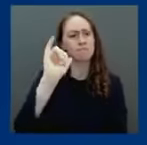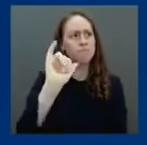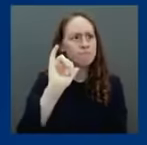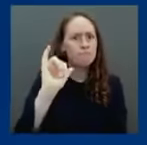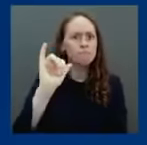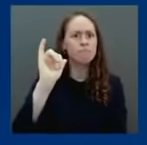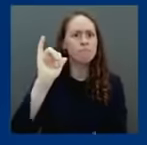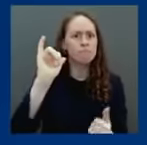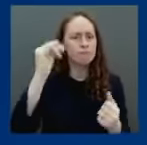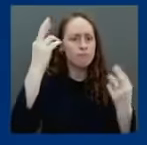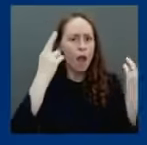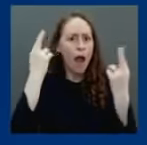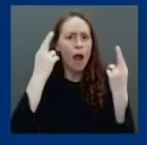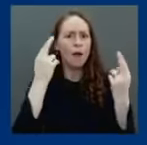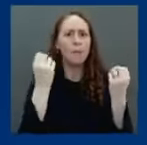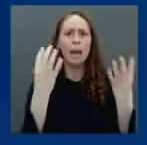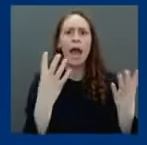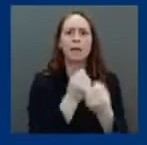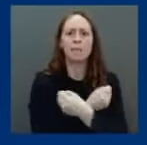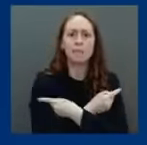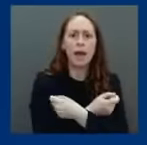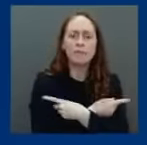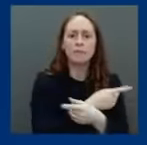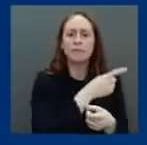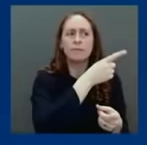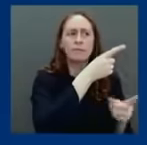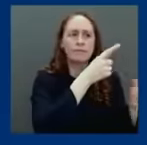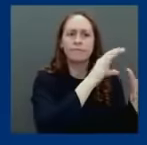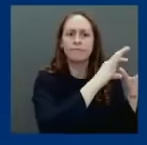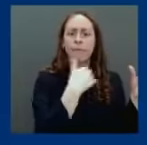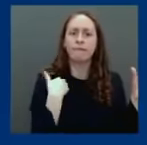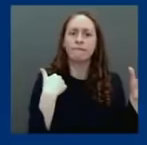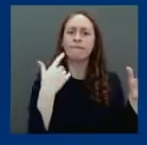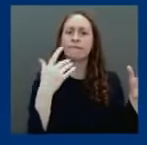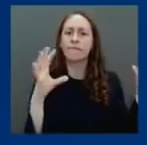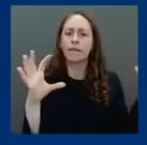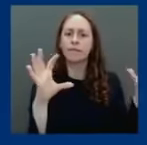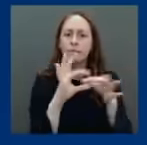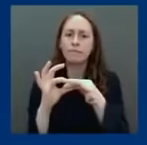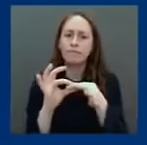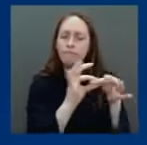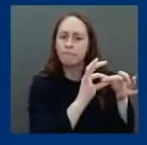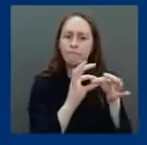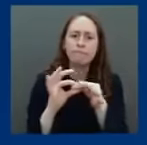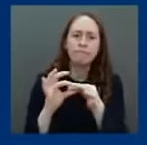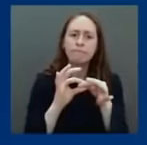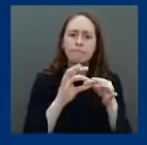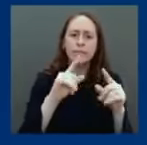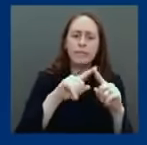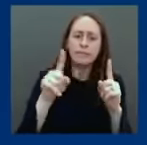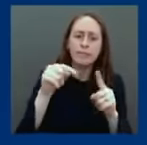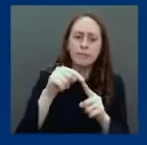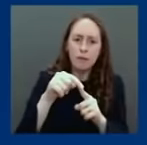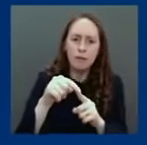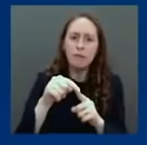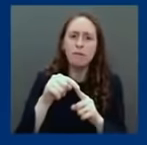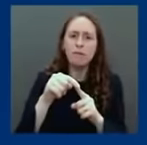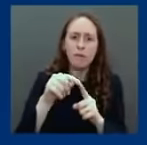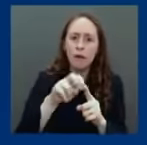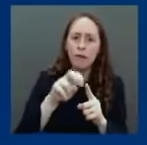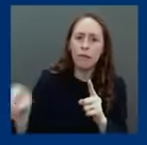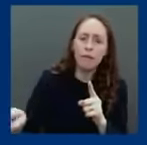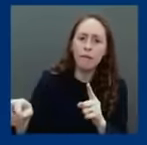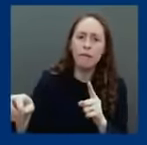interaction of an animal-human interface. So it would be obviously important to be able to determine how this